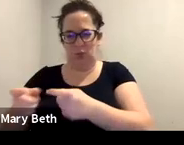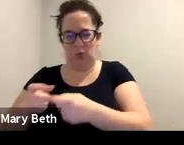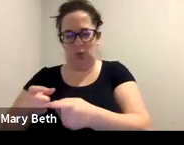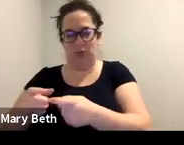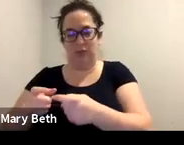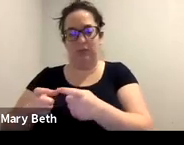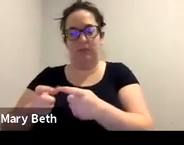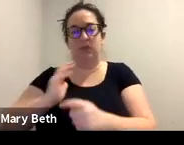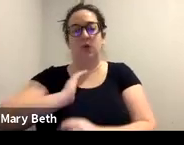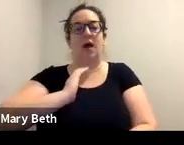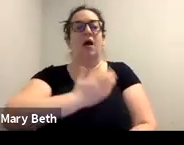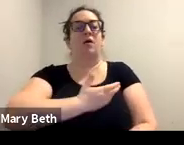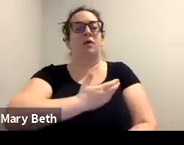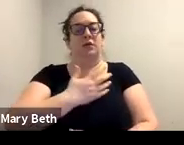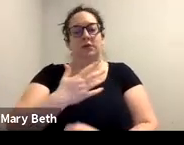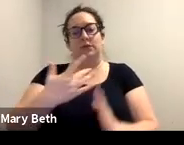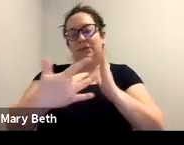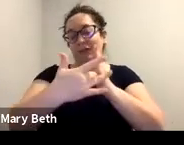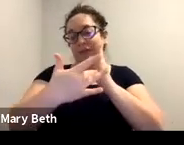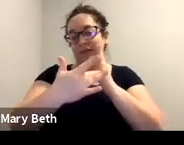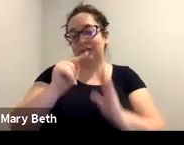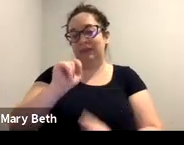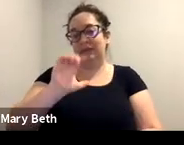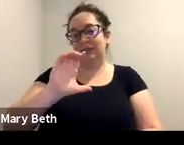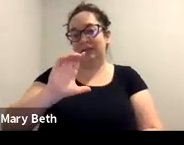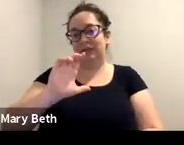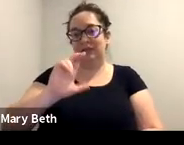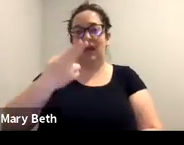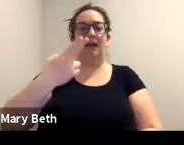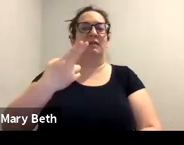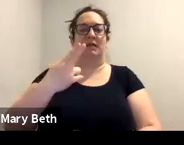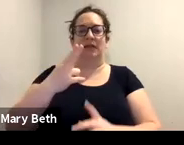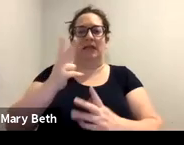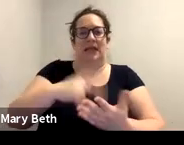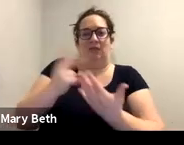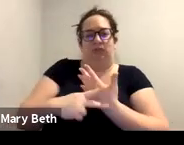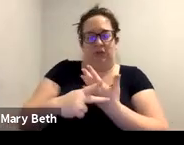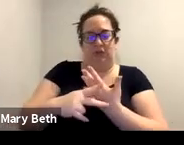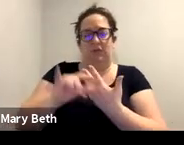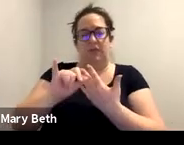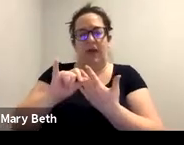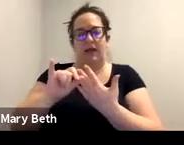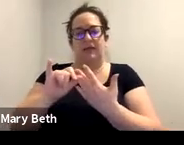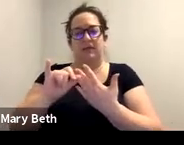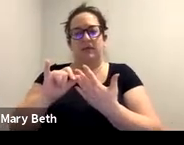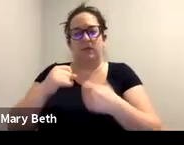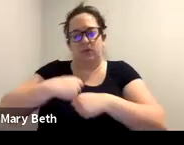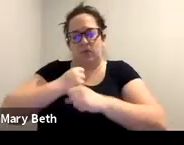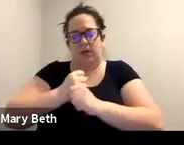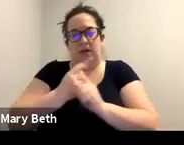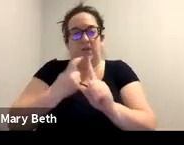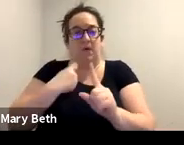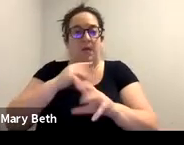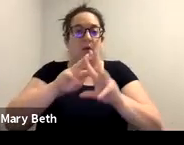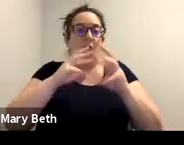techie, our tech tech initiative essentially looks was created by a work group of advocates